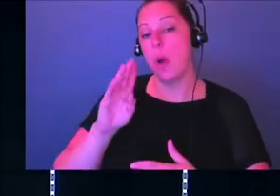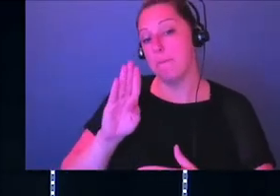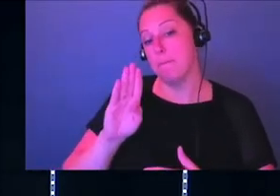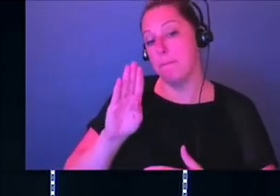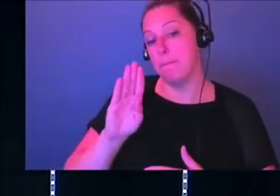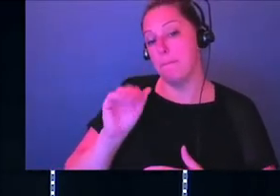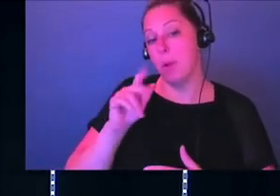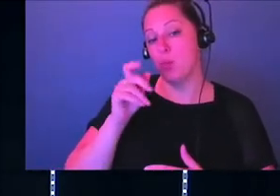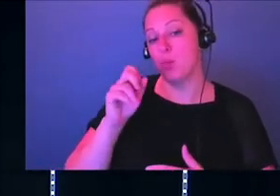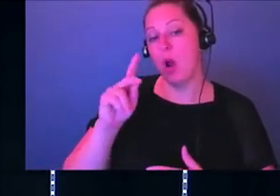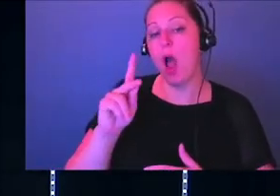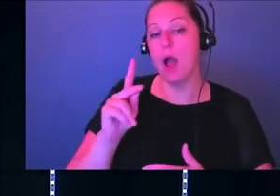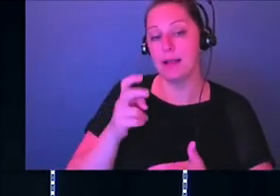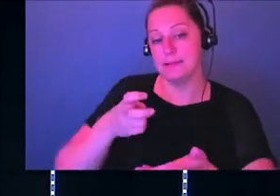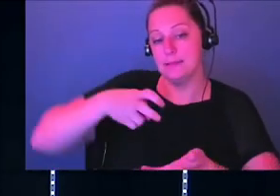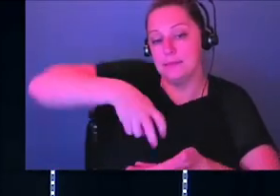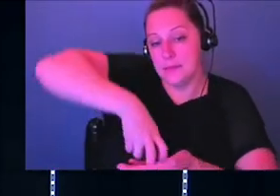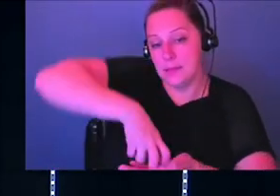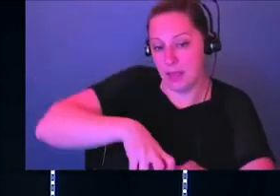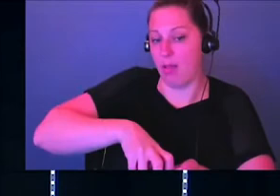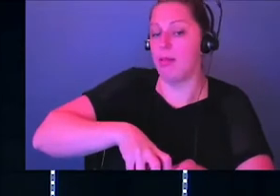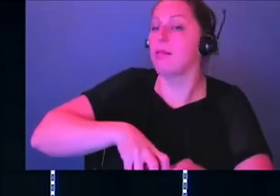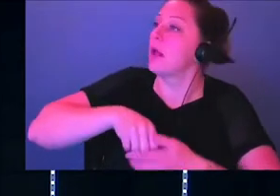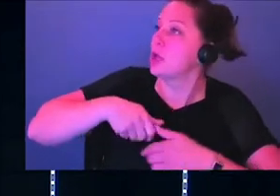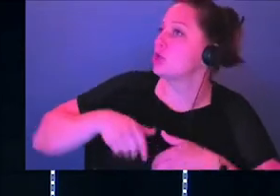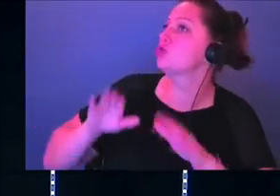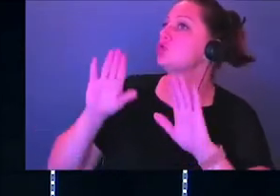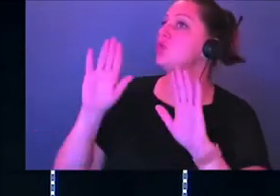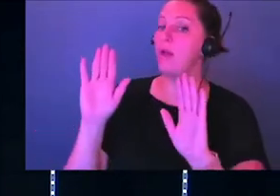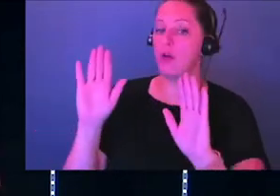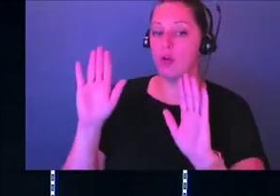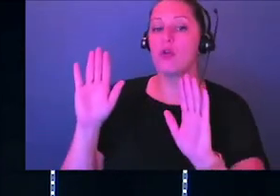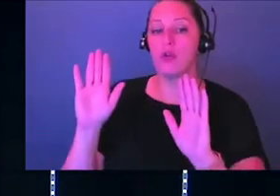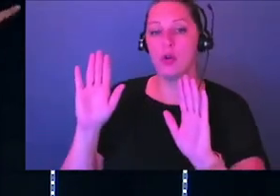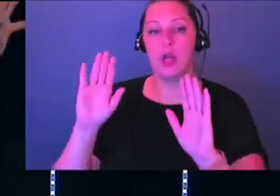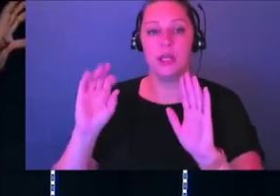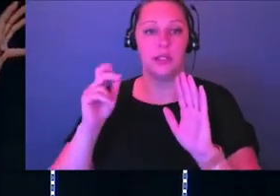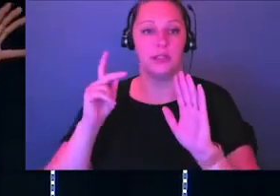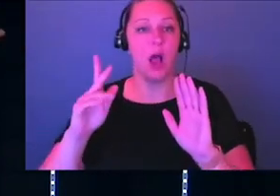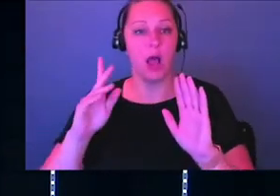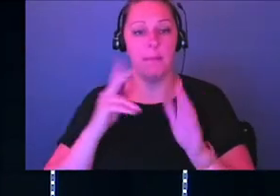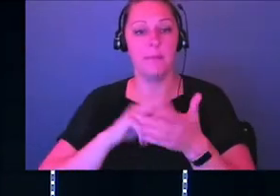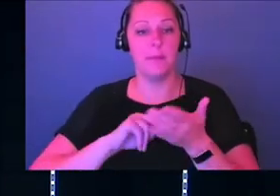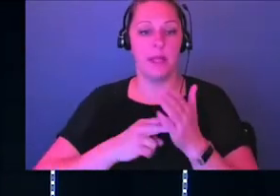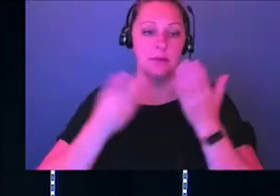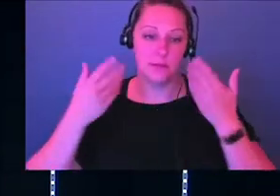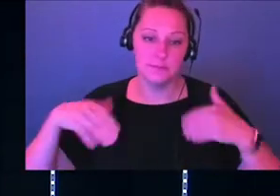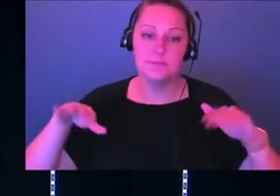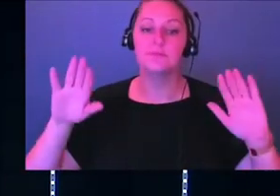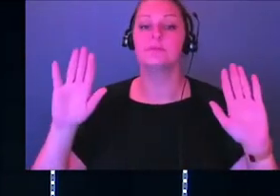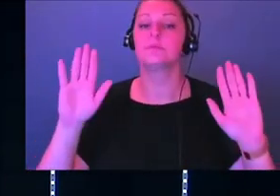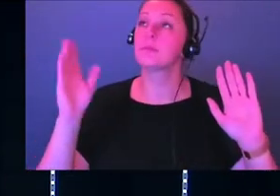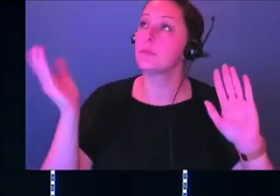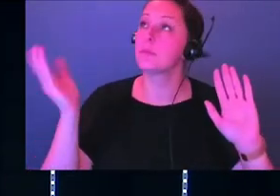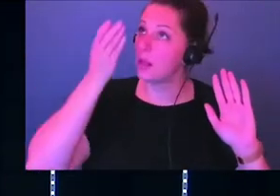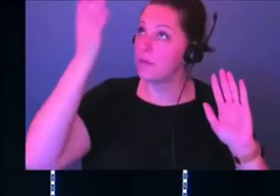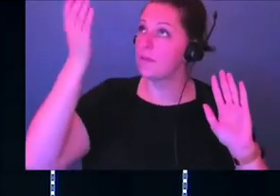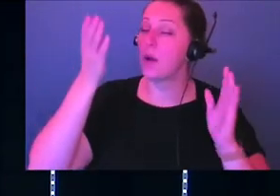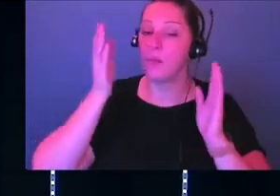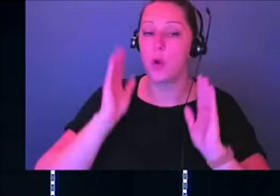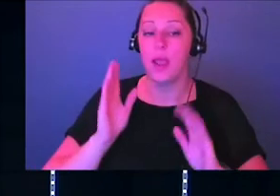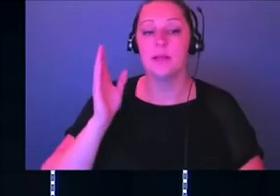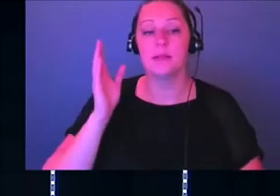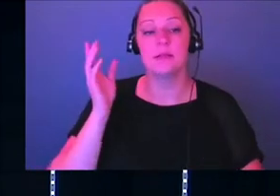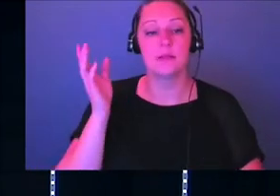bless, right? To get on our knees and surrender in that form. And then yadah, to extend our hands to God, to lift him up, to lift up our praise